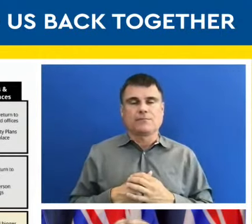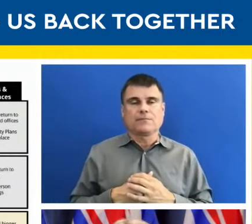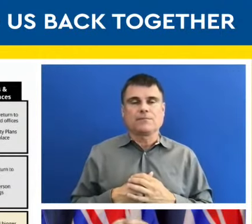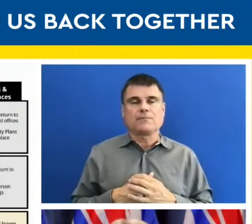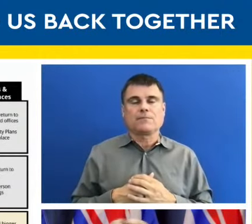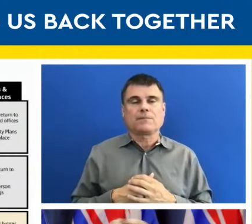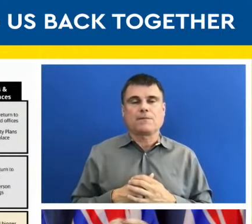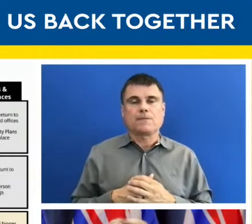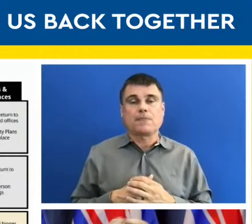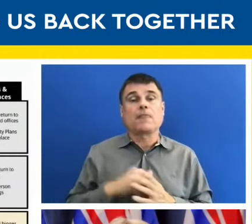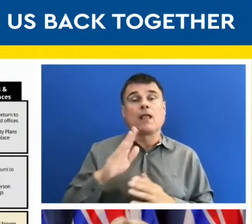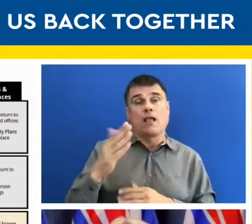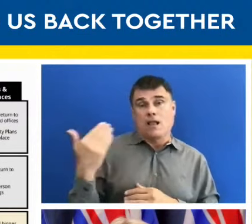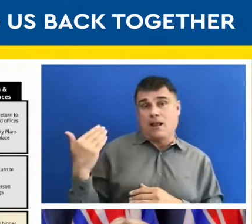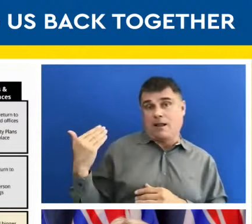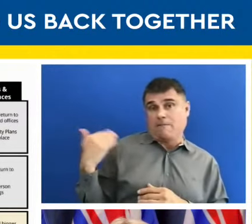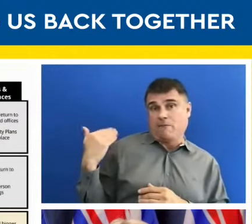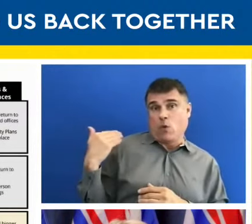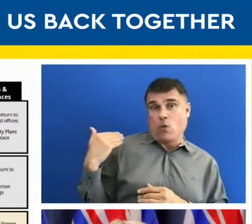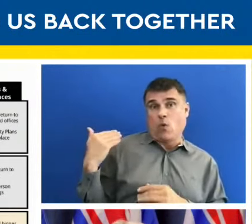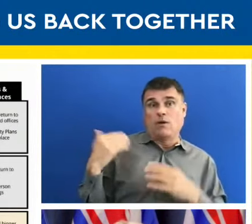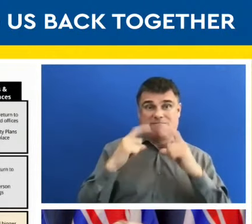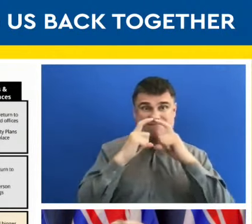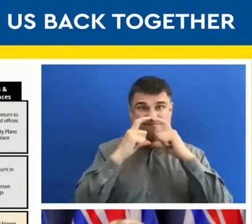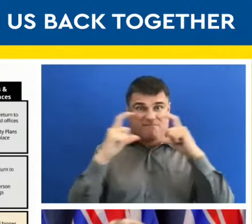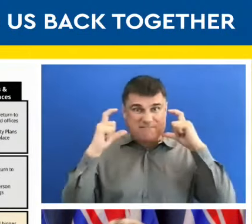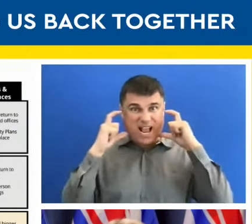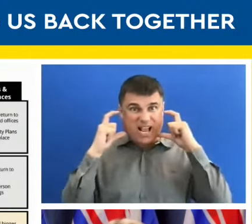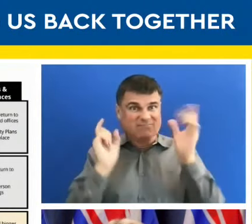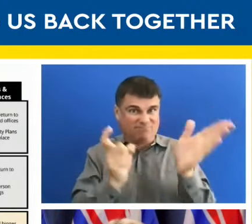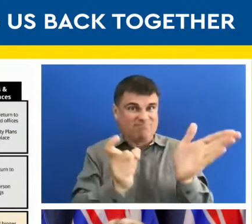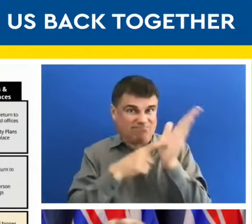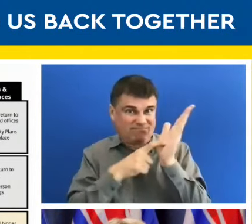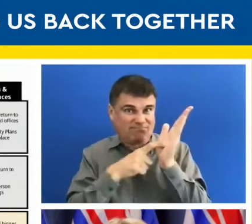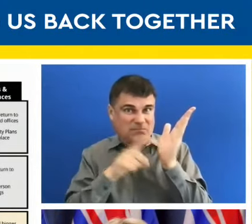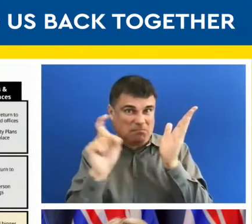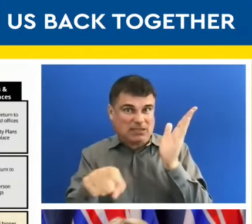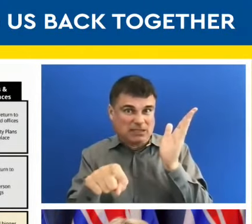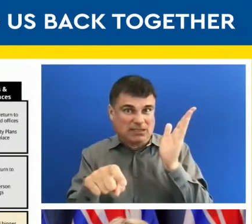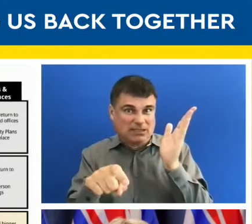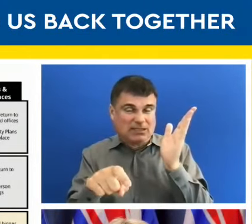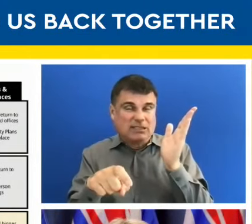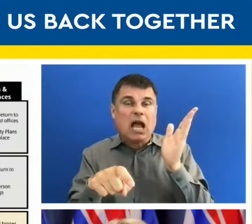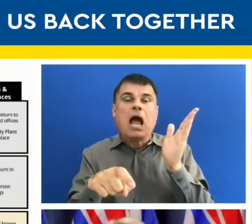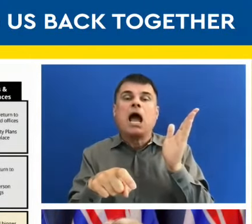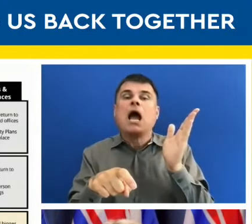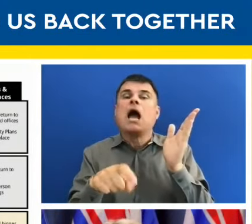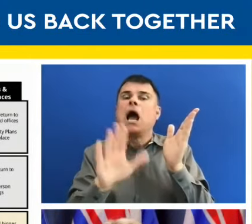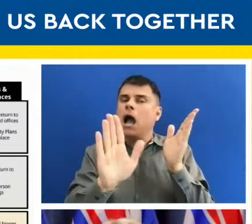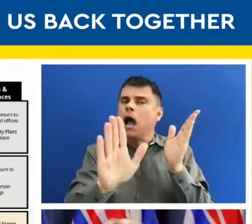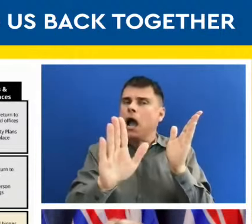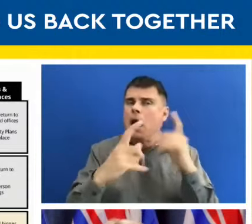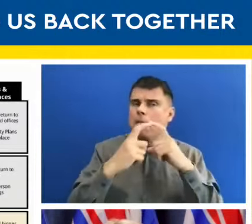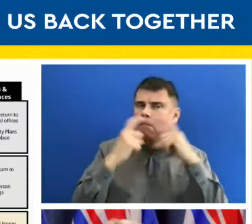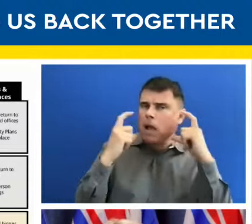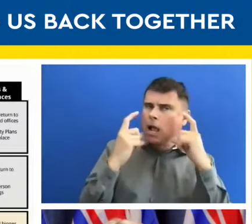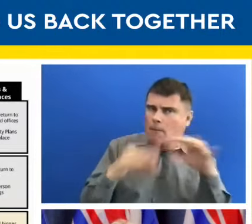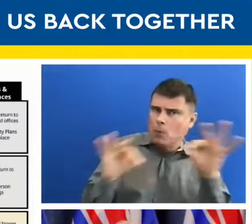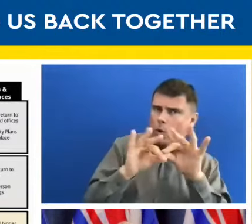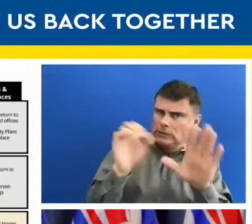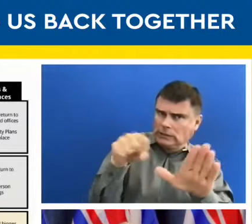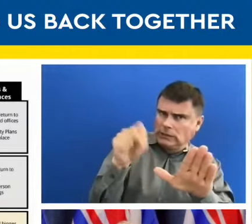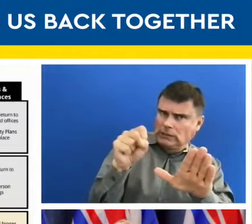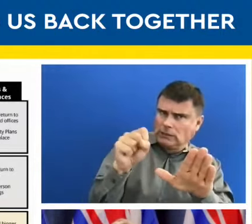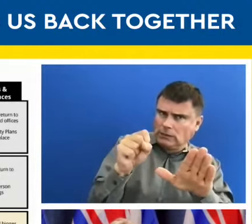programs act around mask wearing. That doesn't mean that mask wearing is not important. It certainly is.